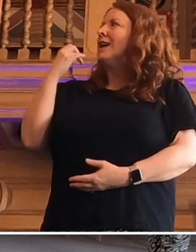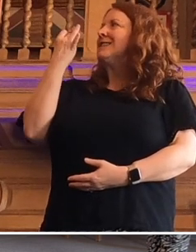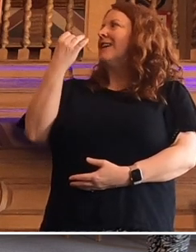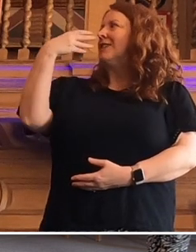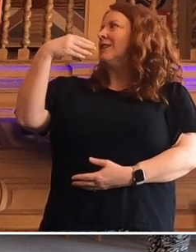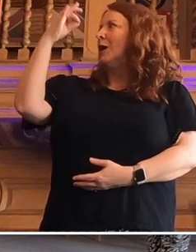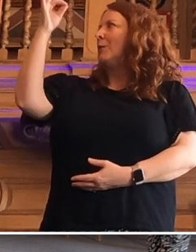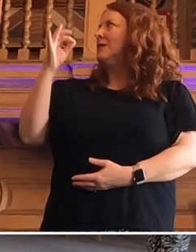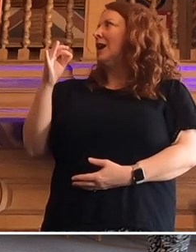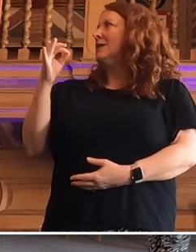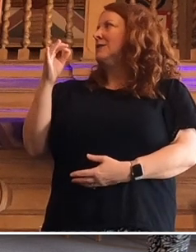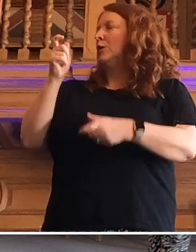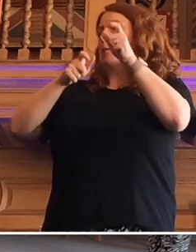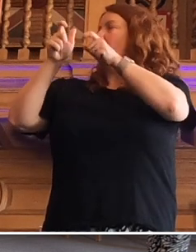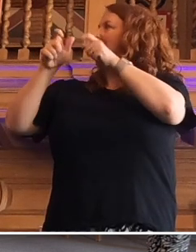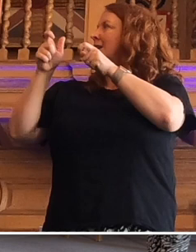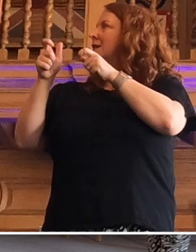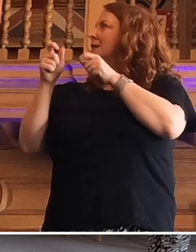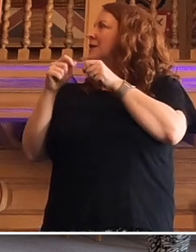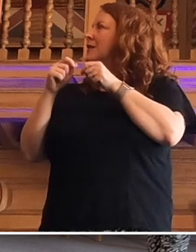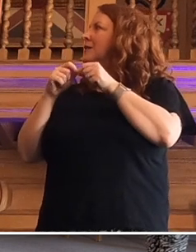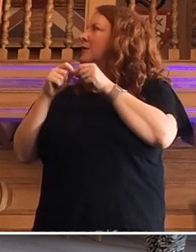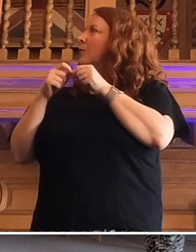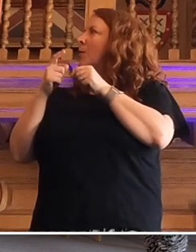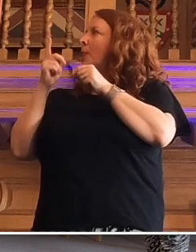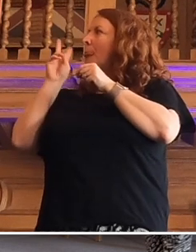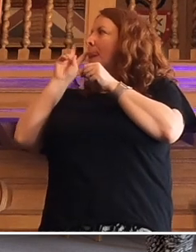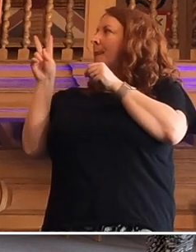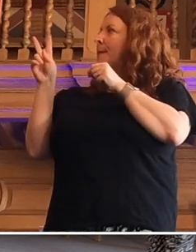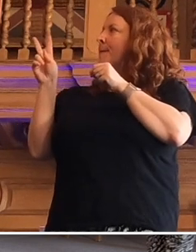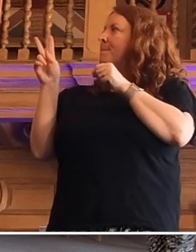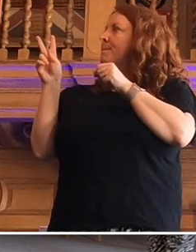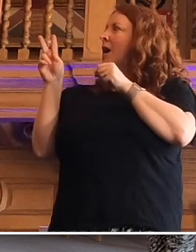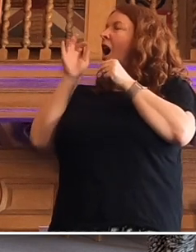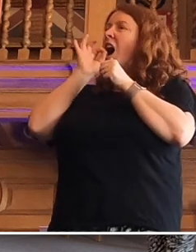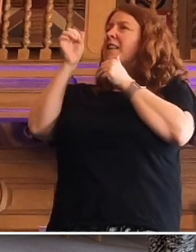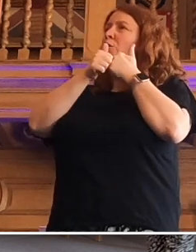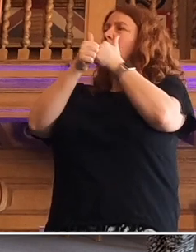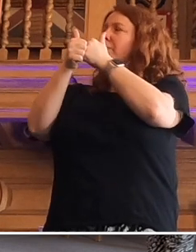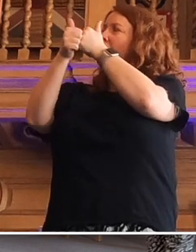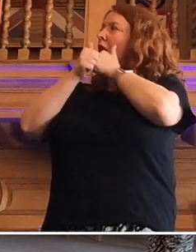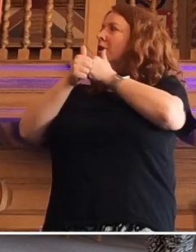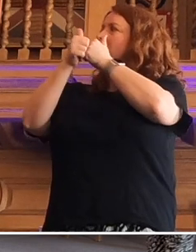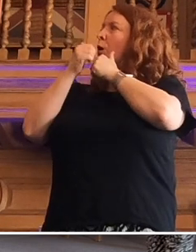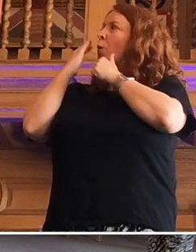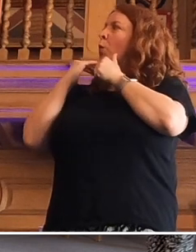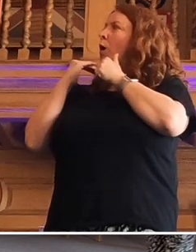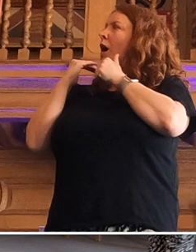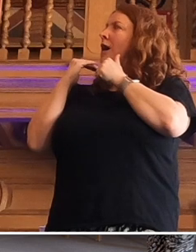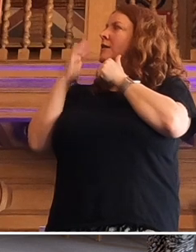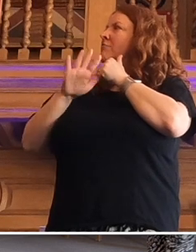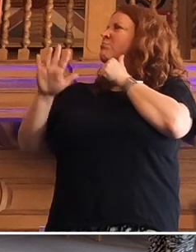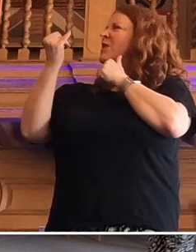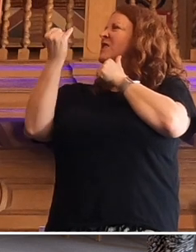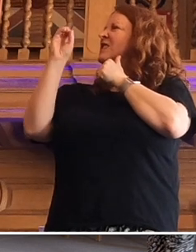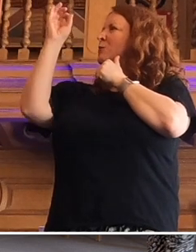of the population. But when you look at people seeking advice, the whites are around 60%.